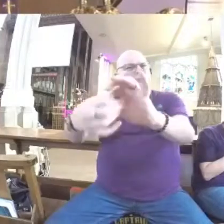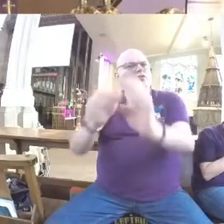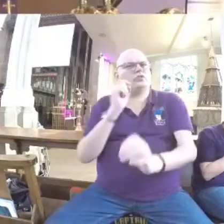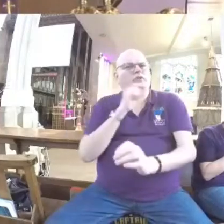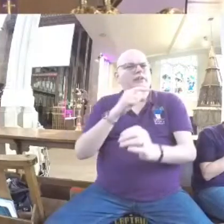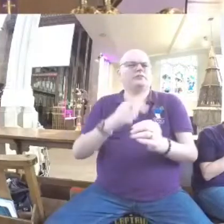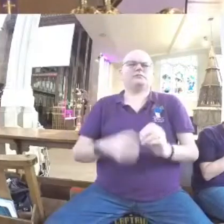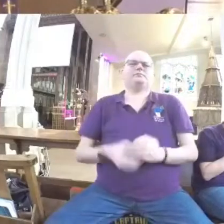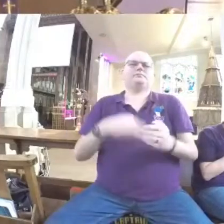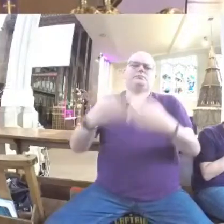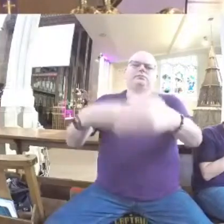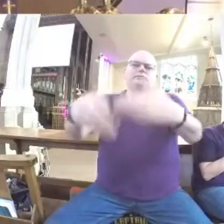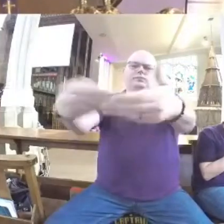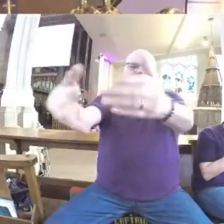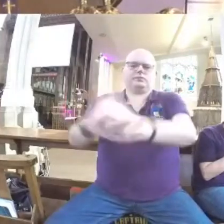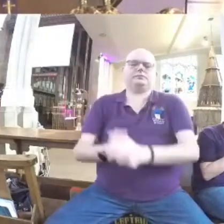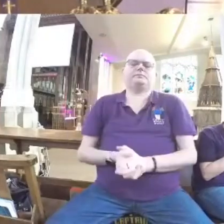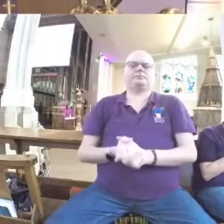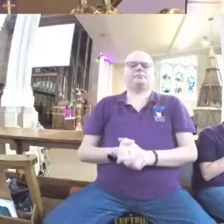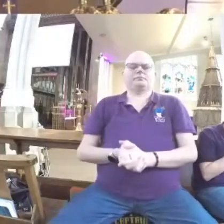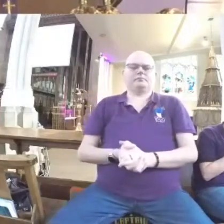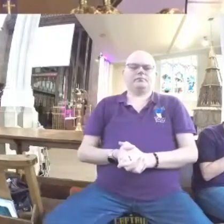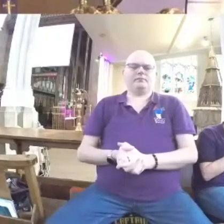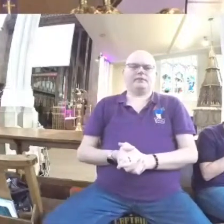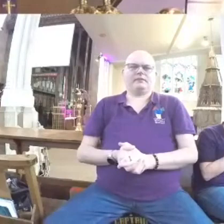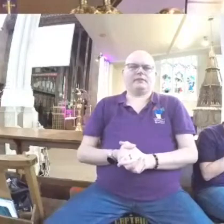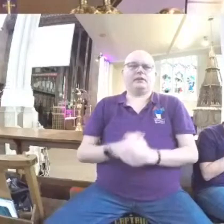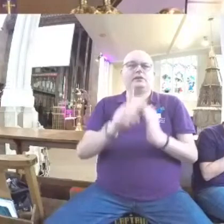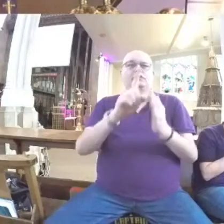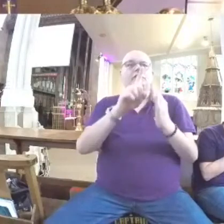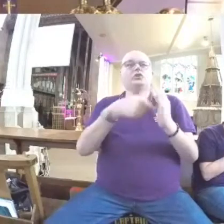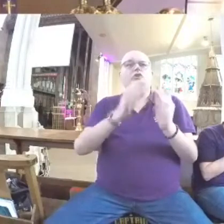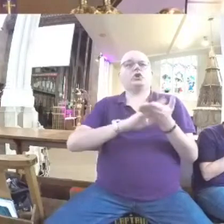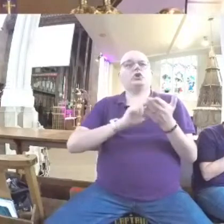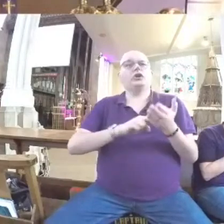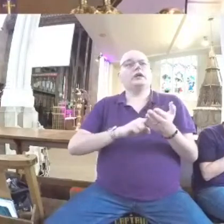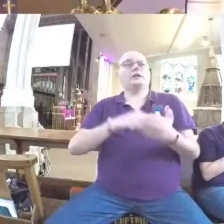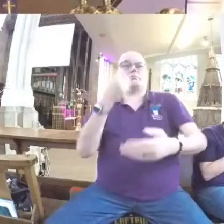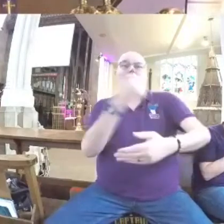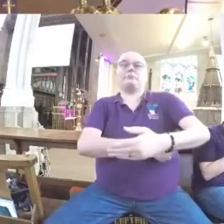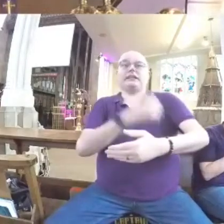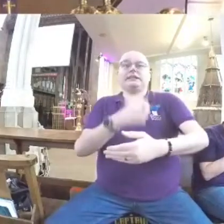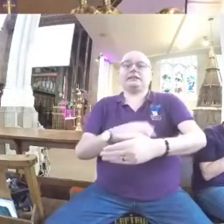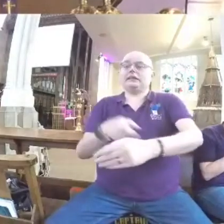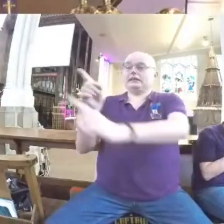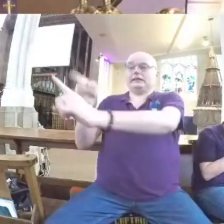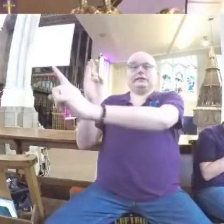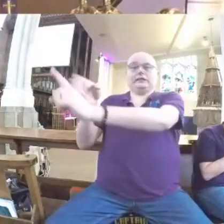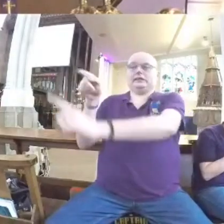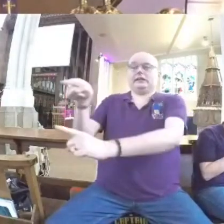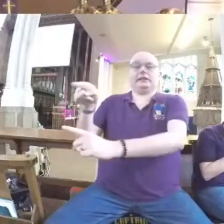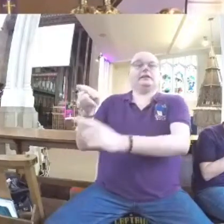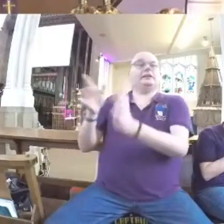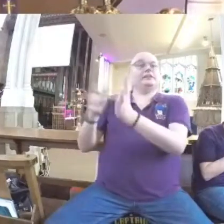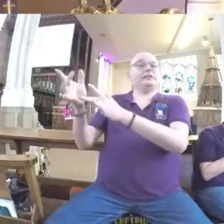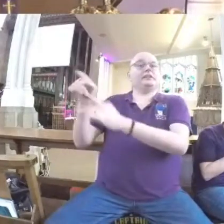God who takes away the sin of the world in John chapter 129, and to the